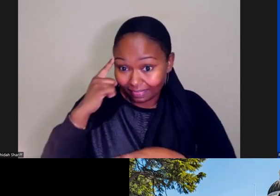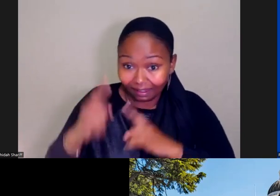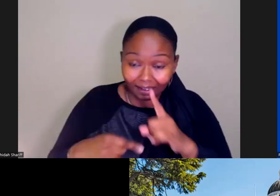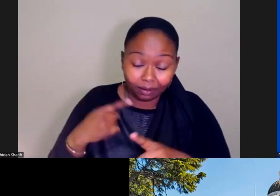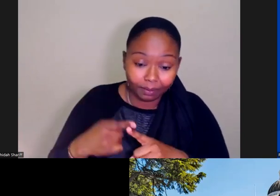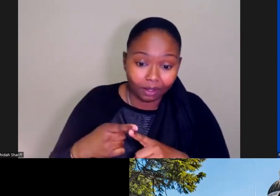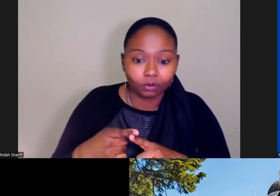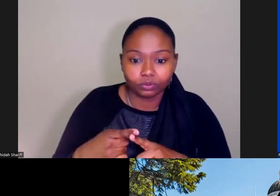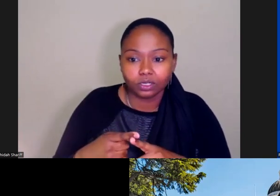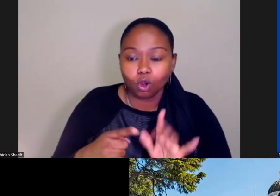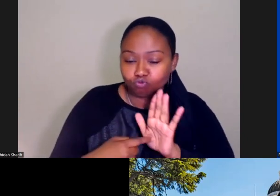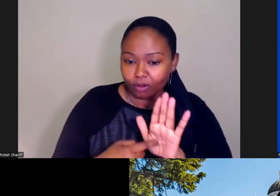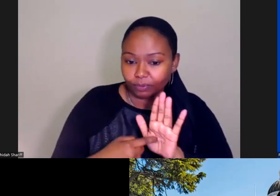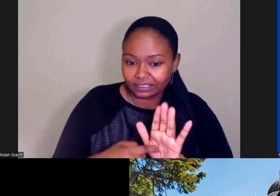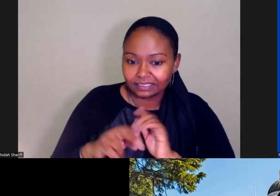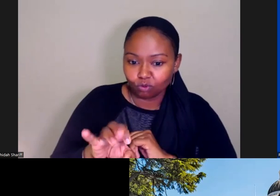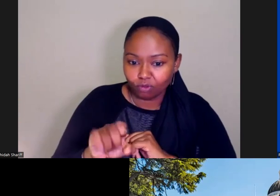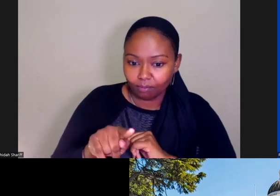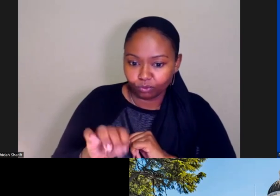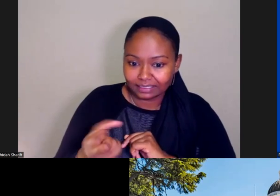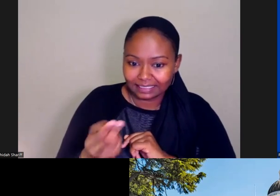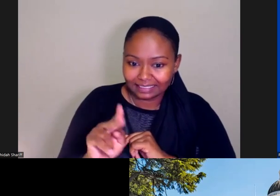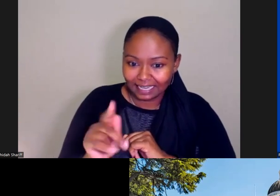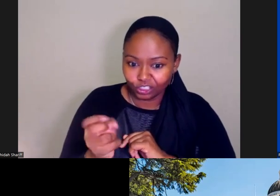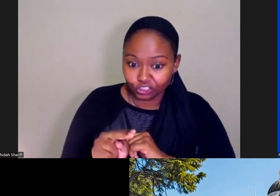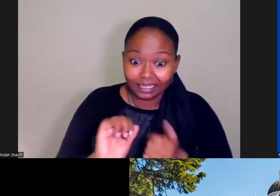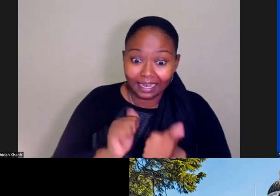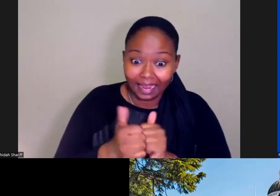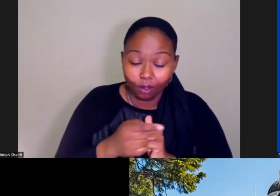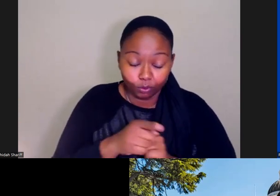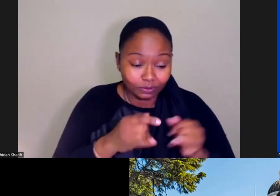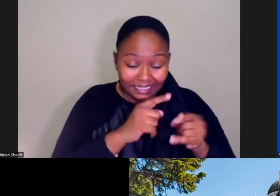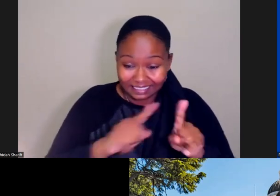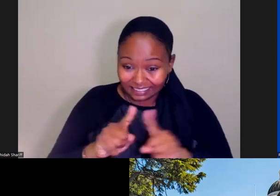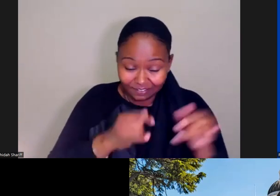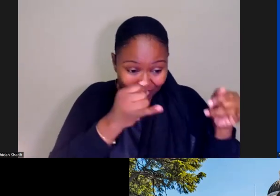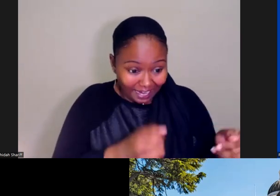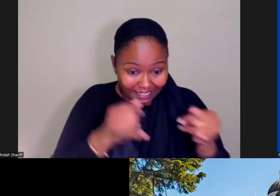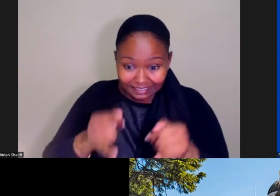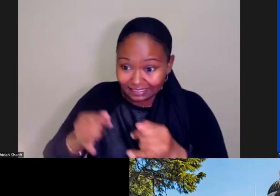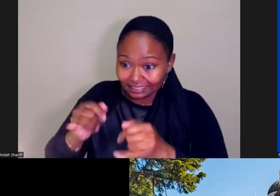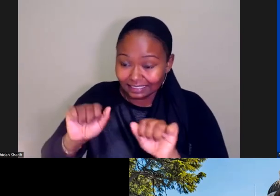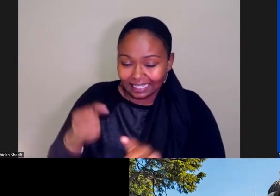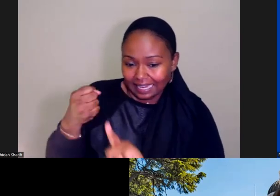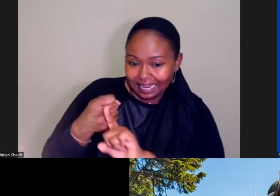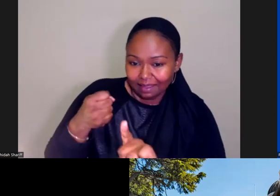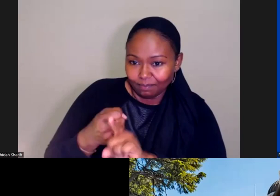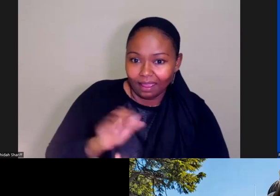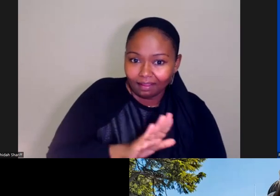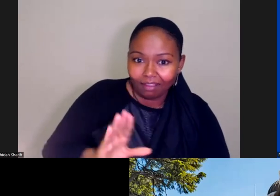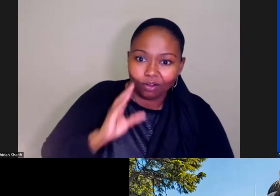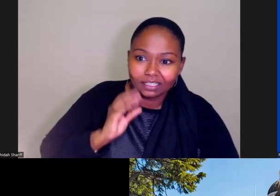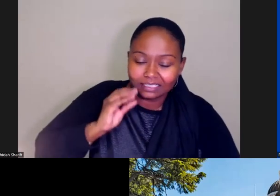representation and intersection of identities and how those identities can potentially impact people's experiences, right? So